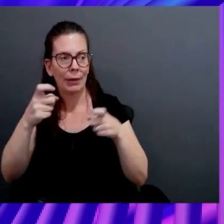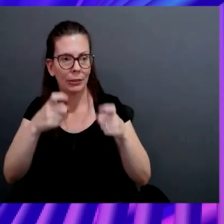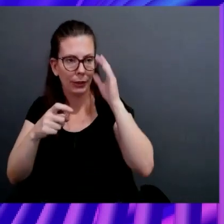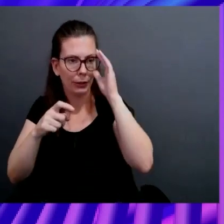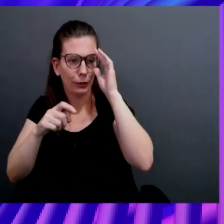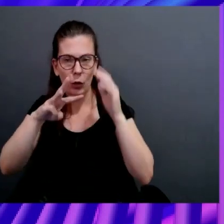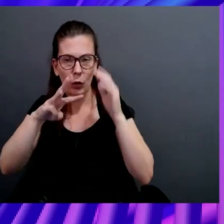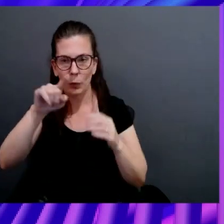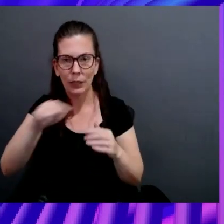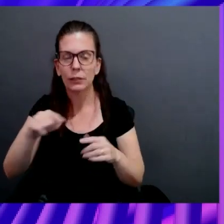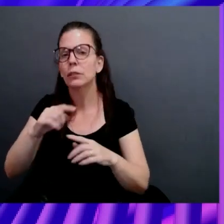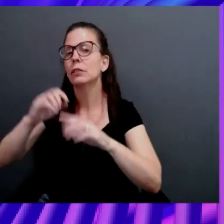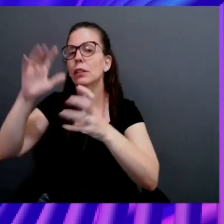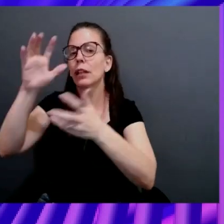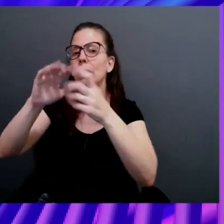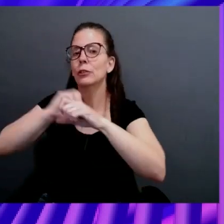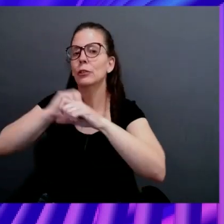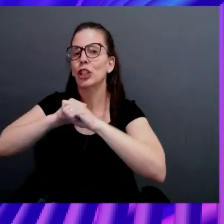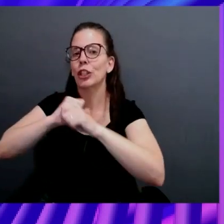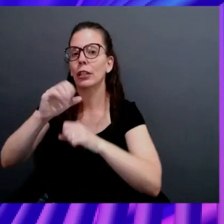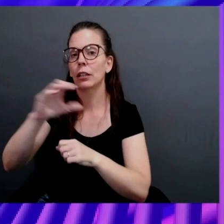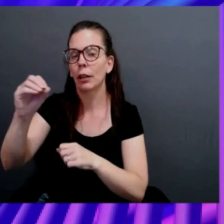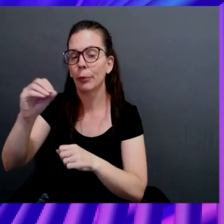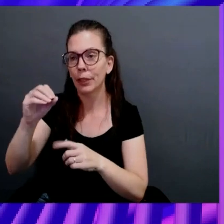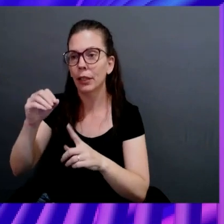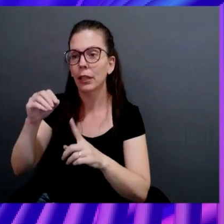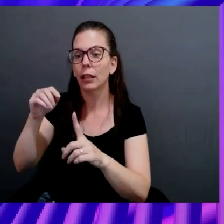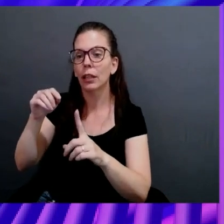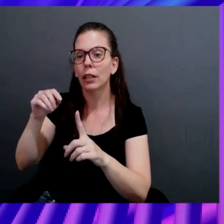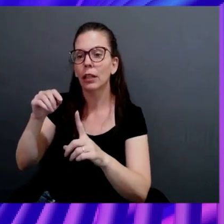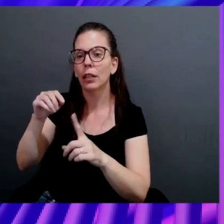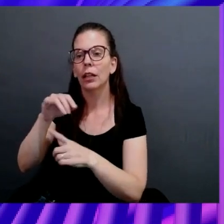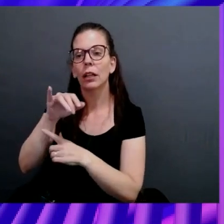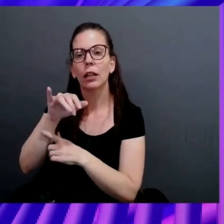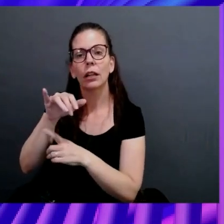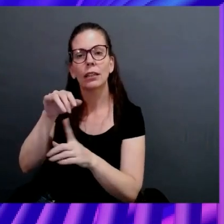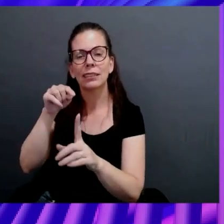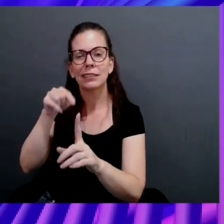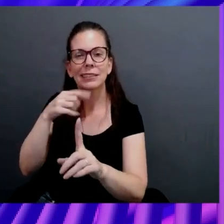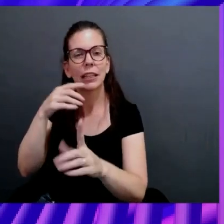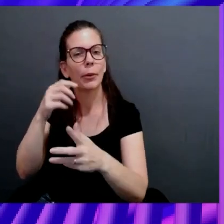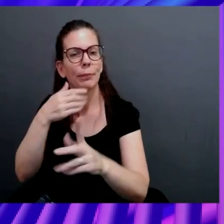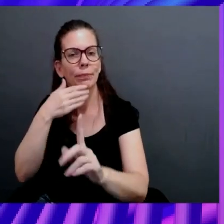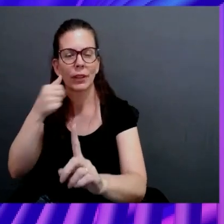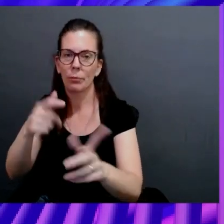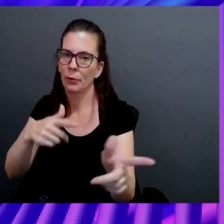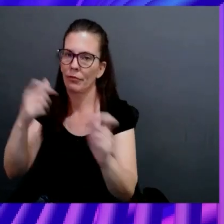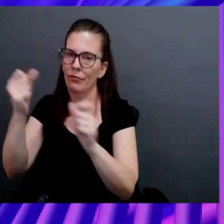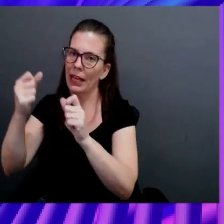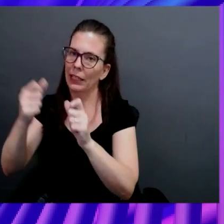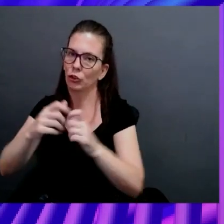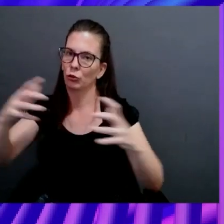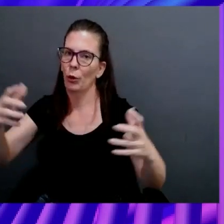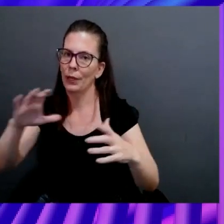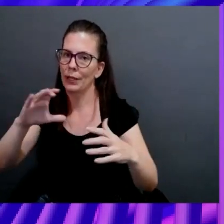is a cloud security company. We are the fastest growing SaaS company in the world today. They're pretty rad. exciting. Congrats.